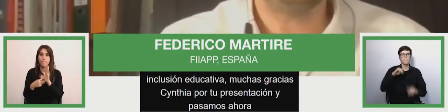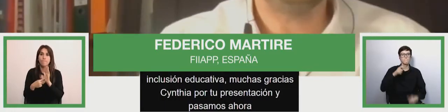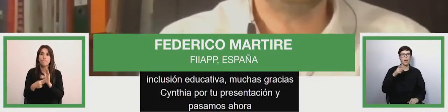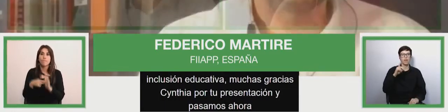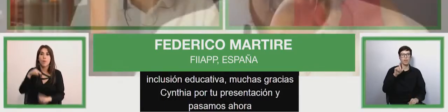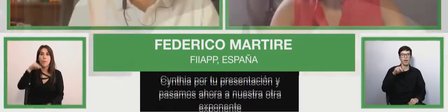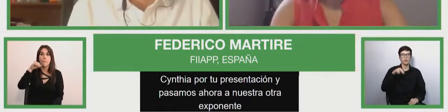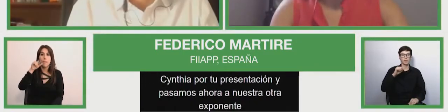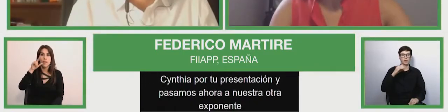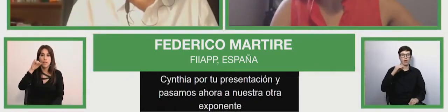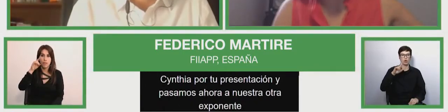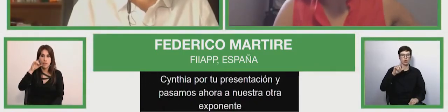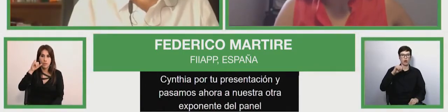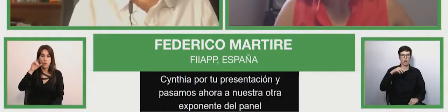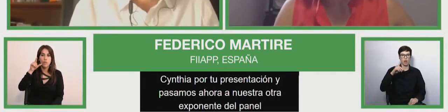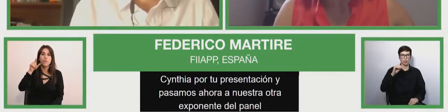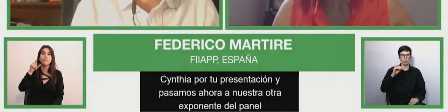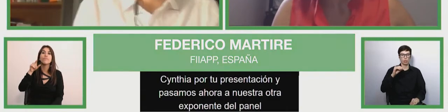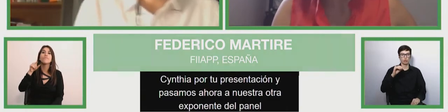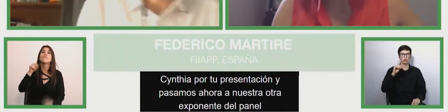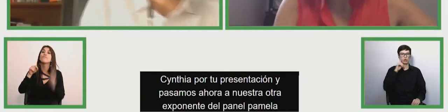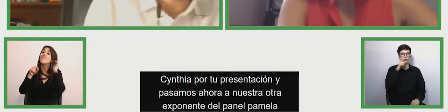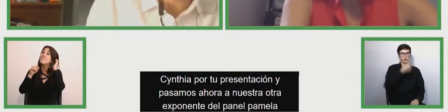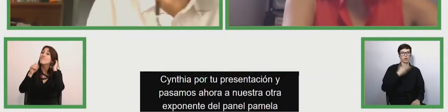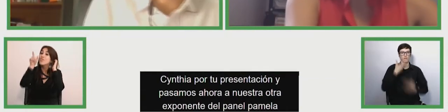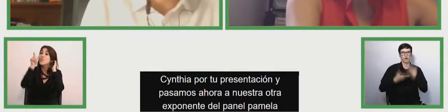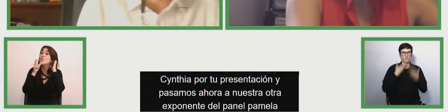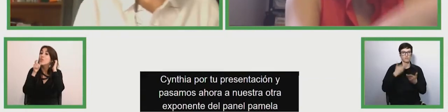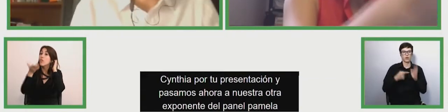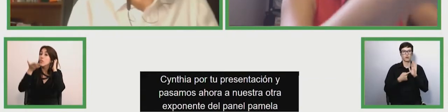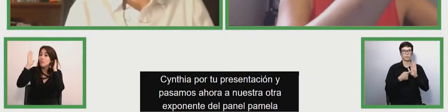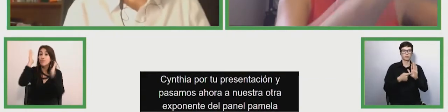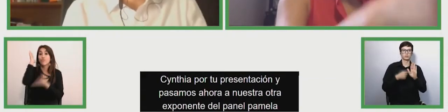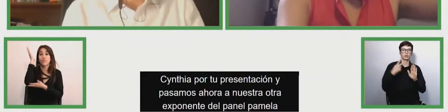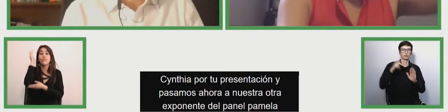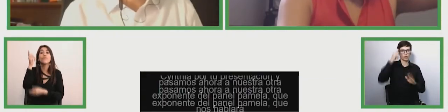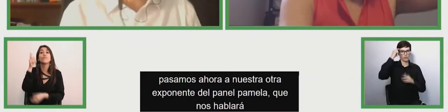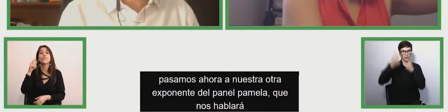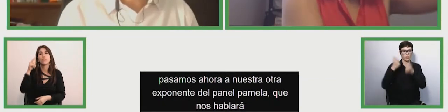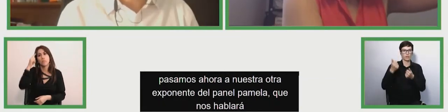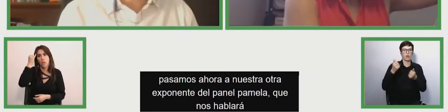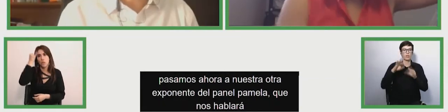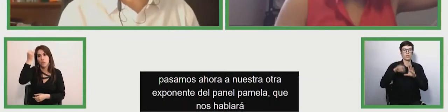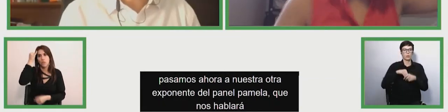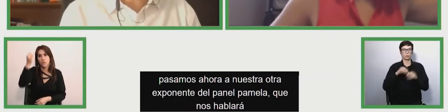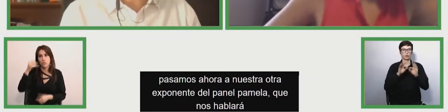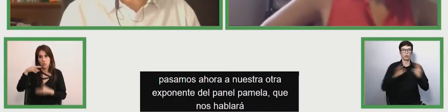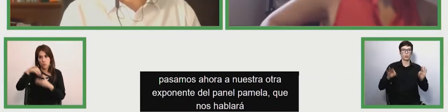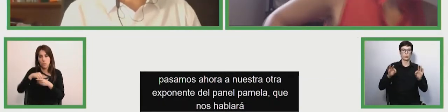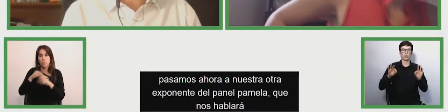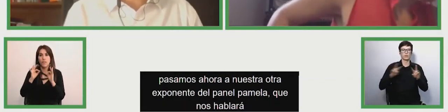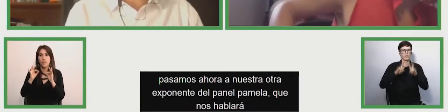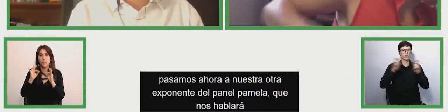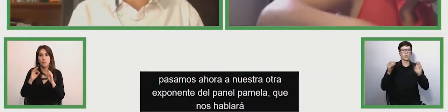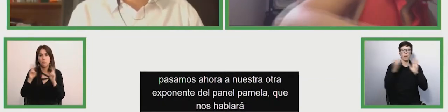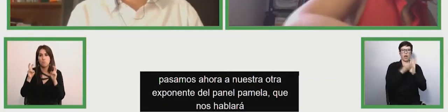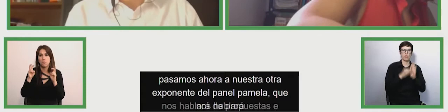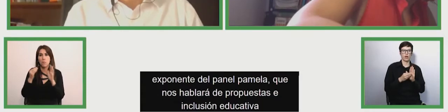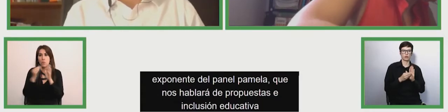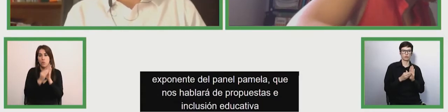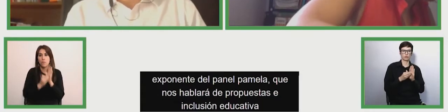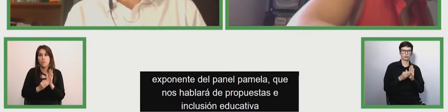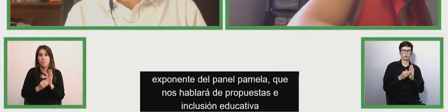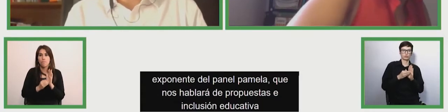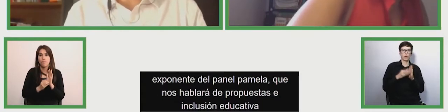orlando who will talk about the presentation of educational uh inclusion proposals free